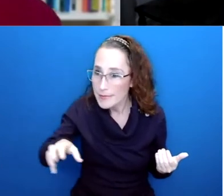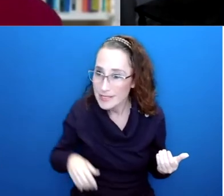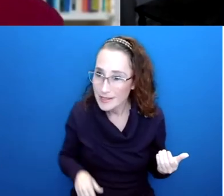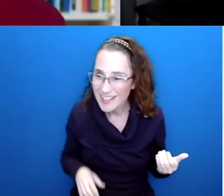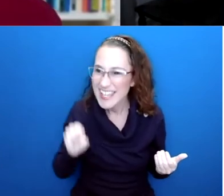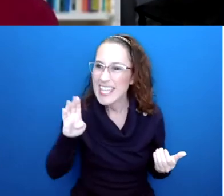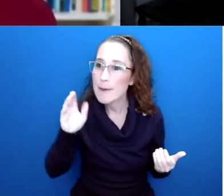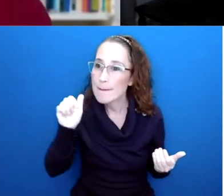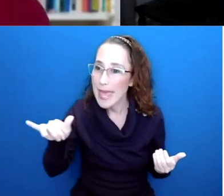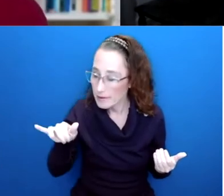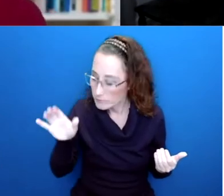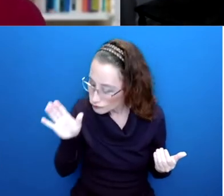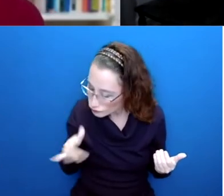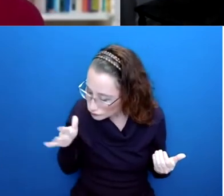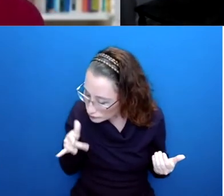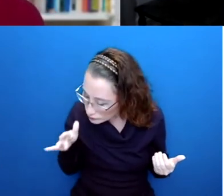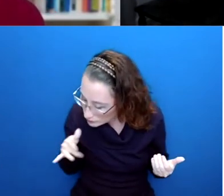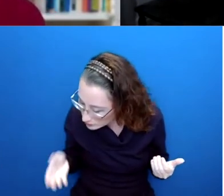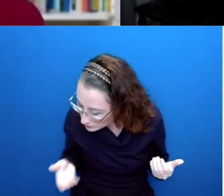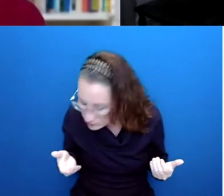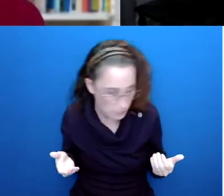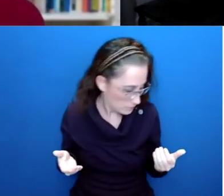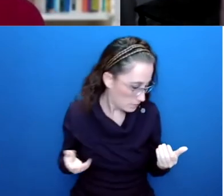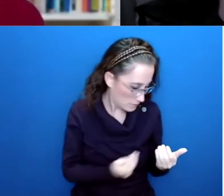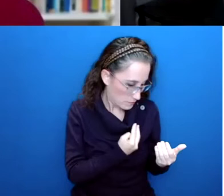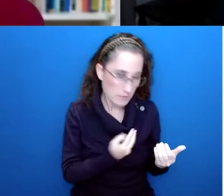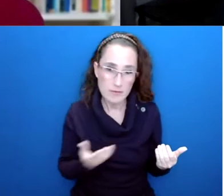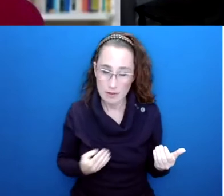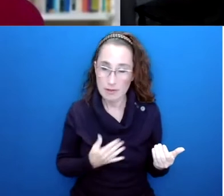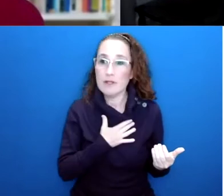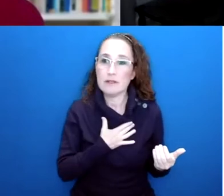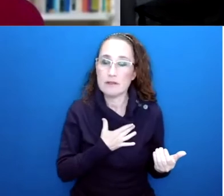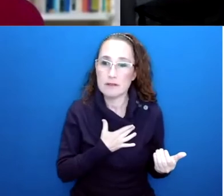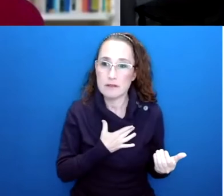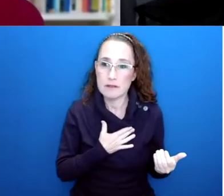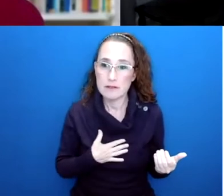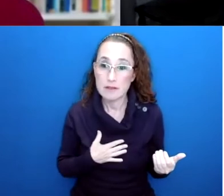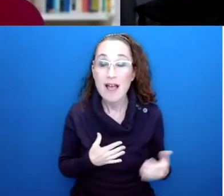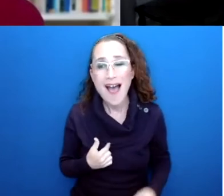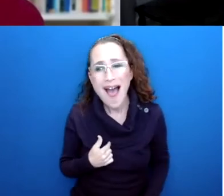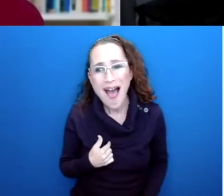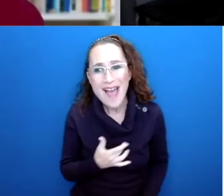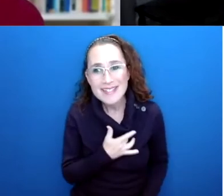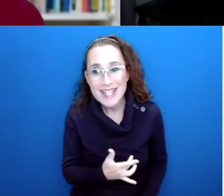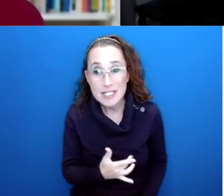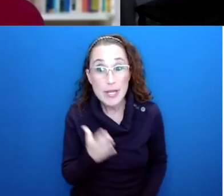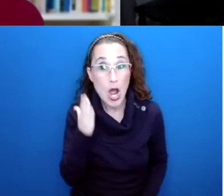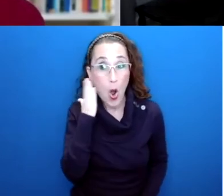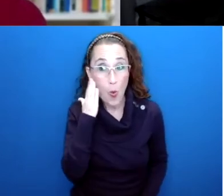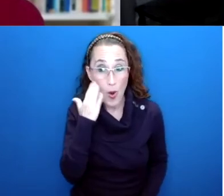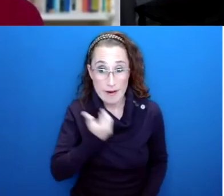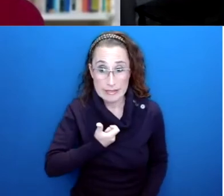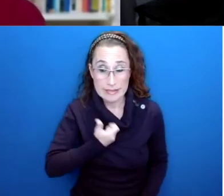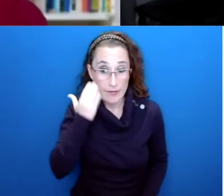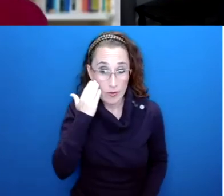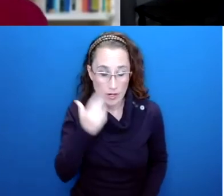And it just really, really affected me. It was, you know, I like to think I'm a self-aware person. And I just thought this is not the impression I